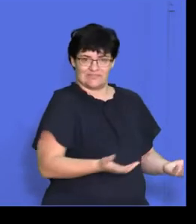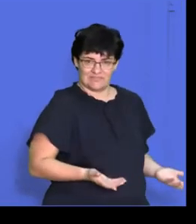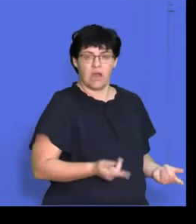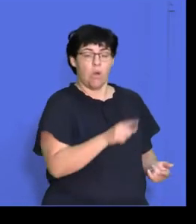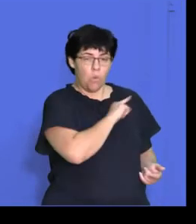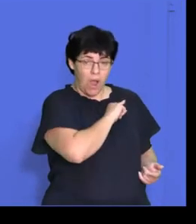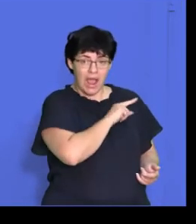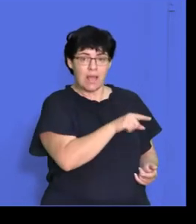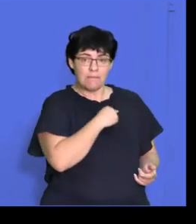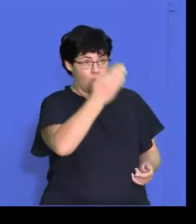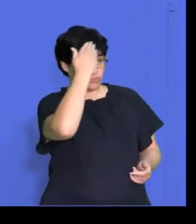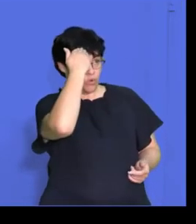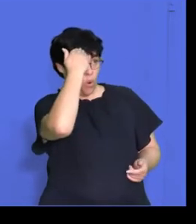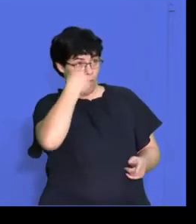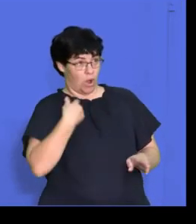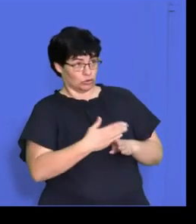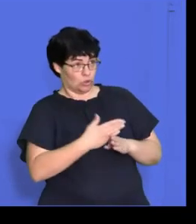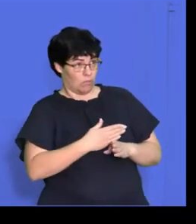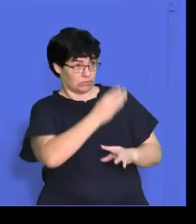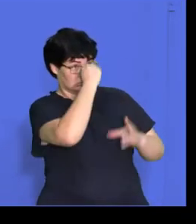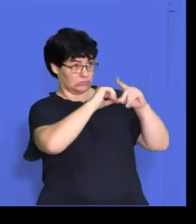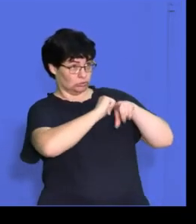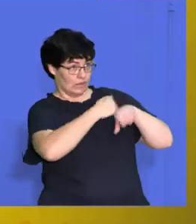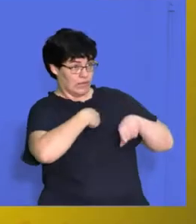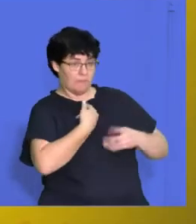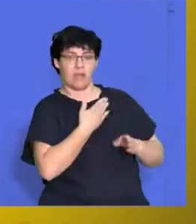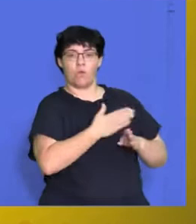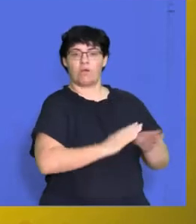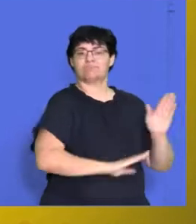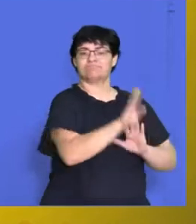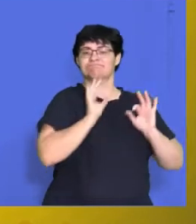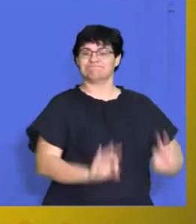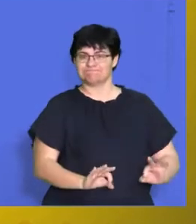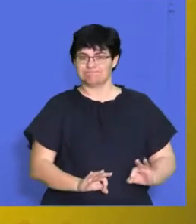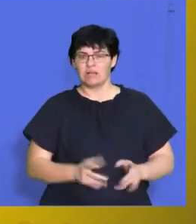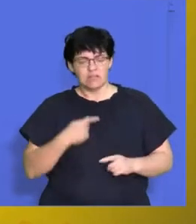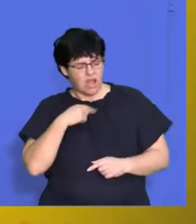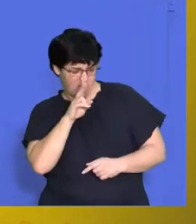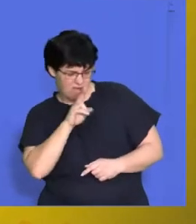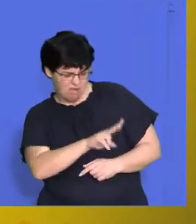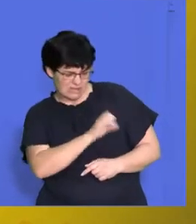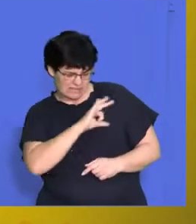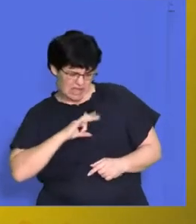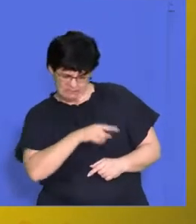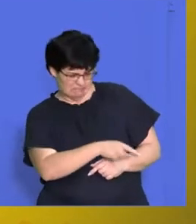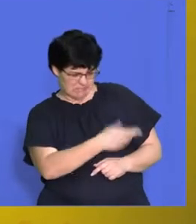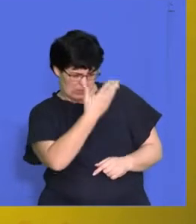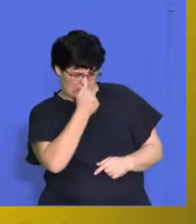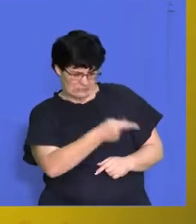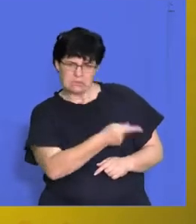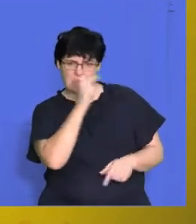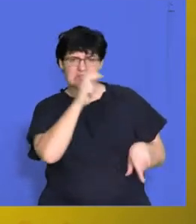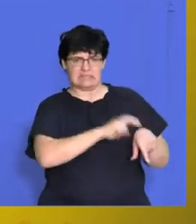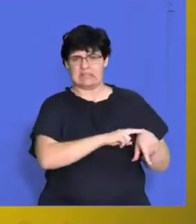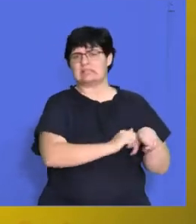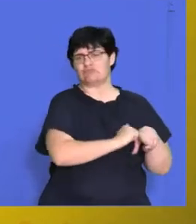will perform their tasks efficiently. we need to see, right, what skills do our employees need? They may